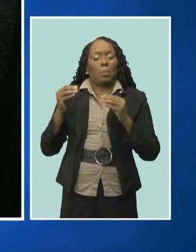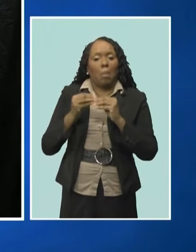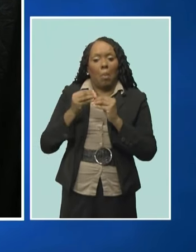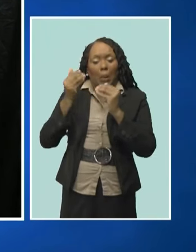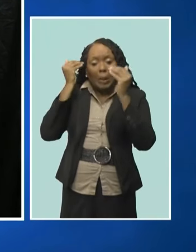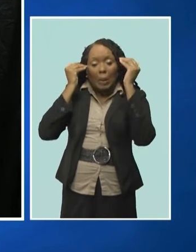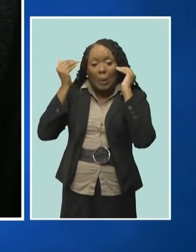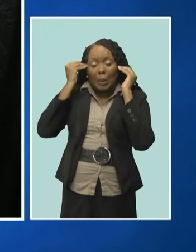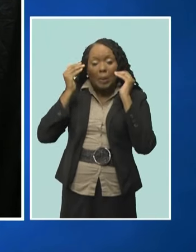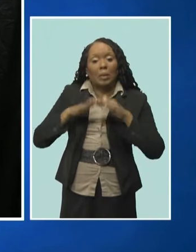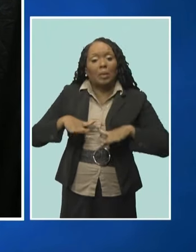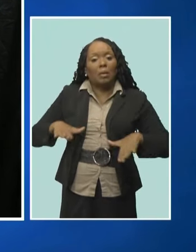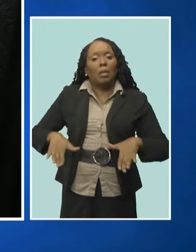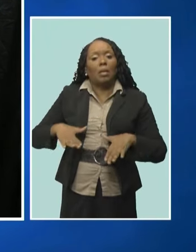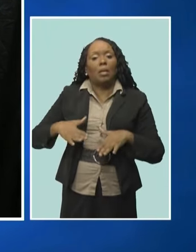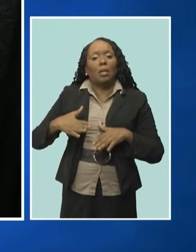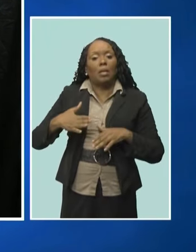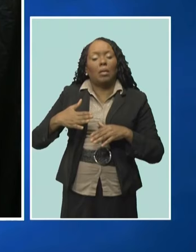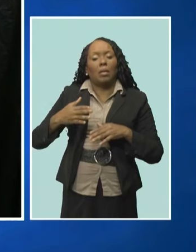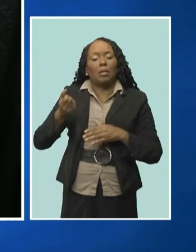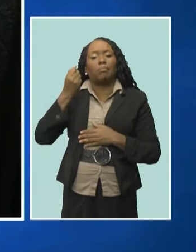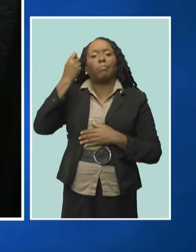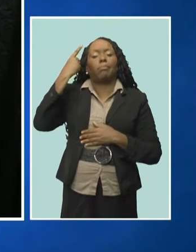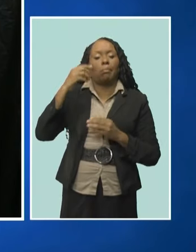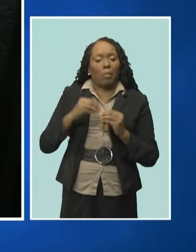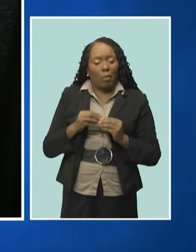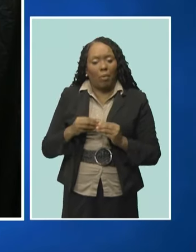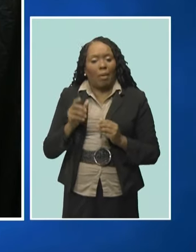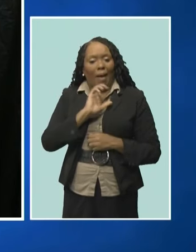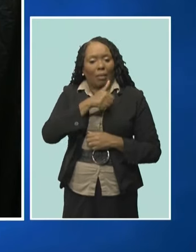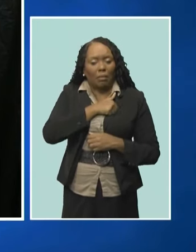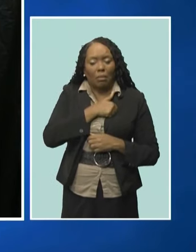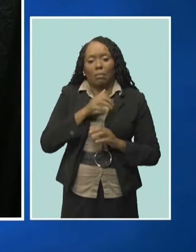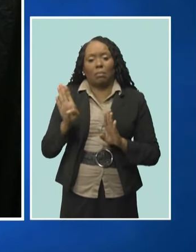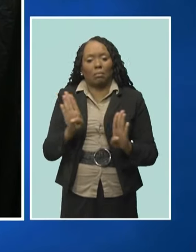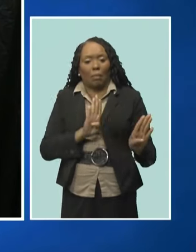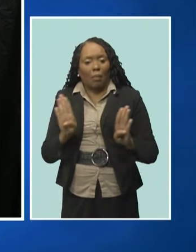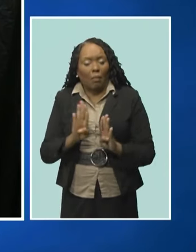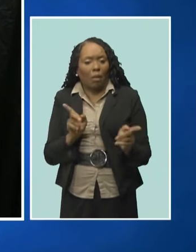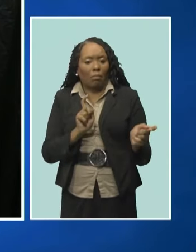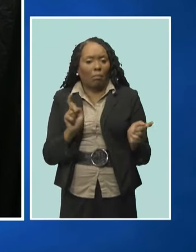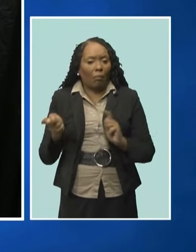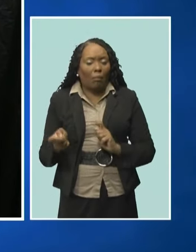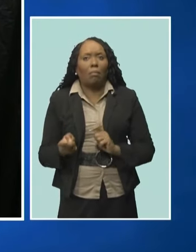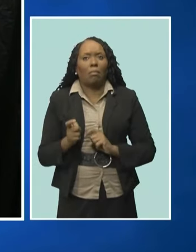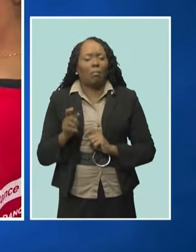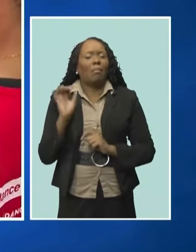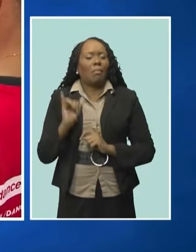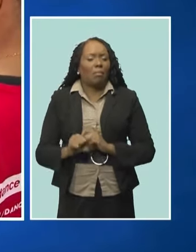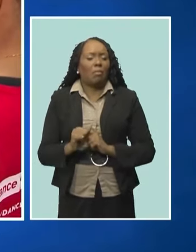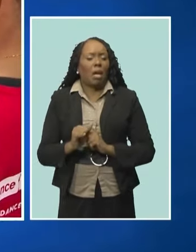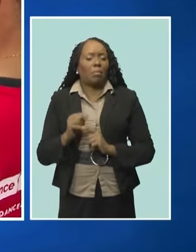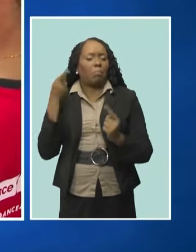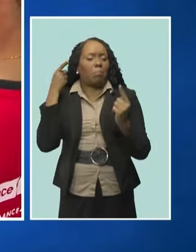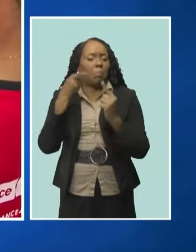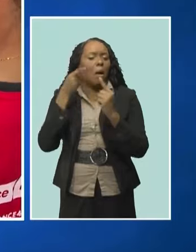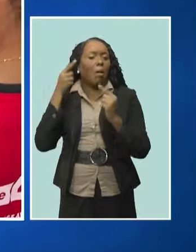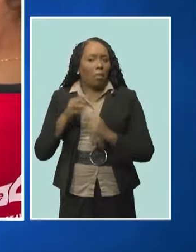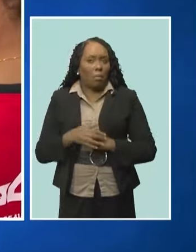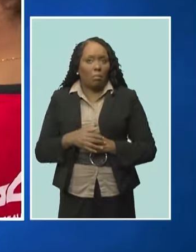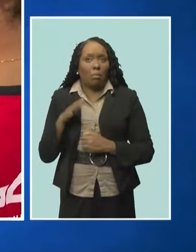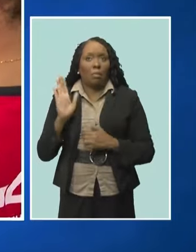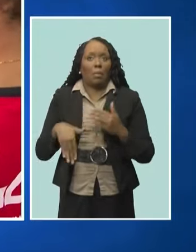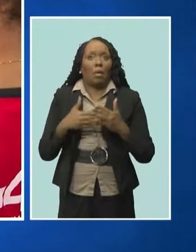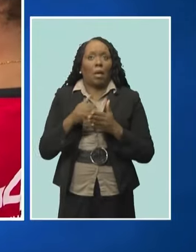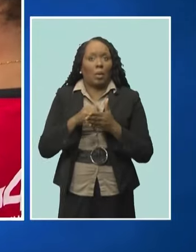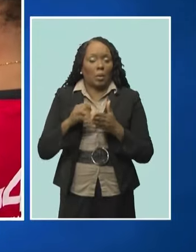changes, attitudes and behaviours, which is kind of what we hope for. Each student was given a